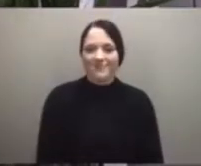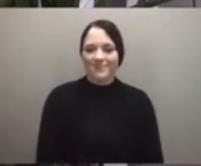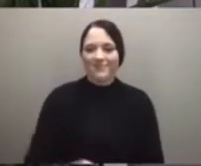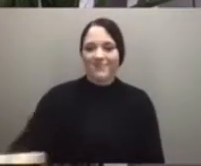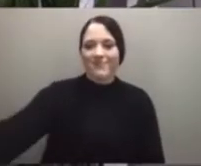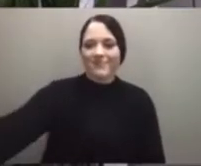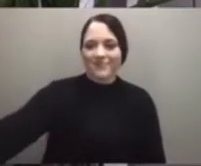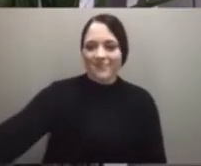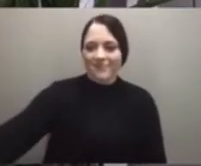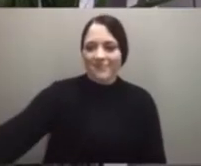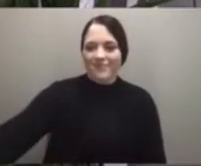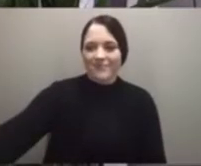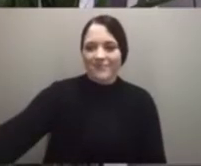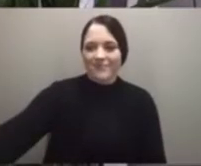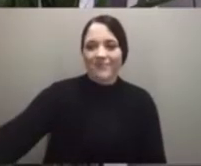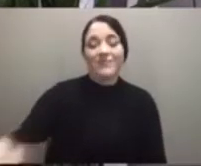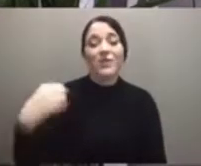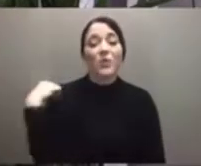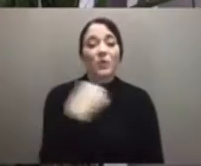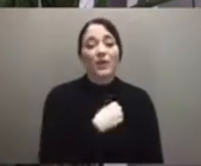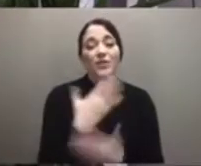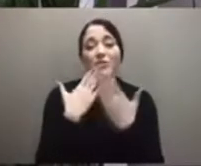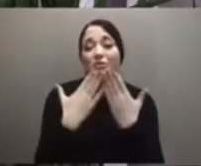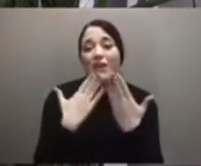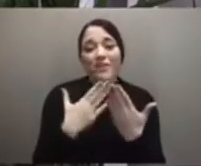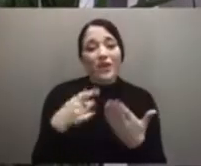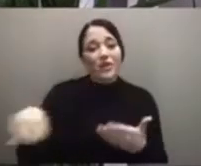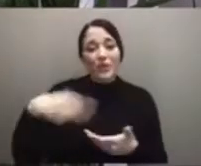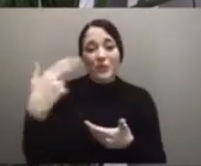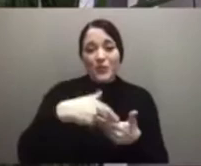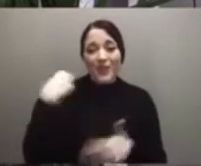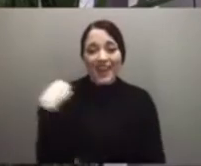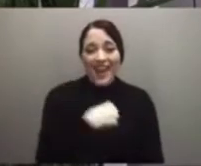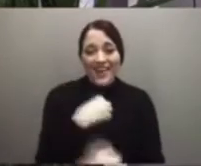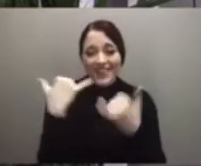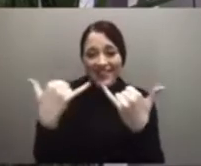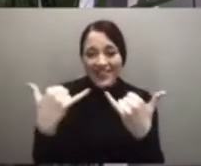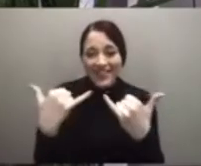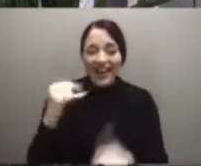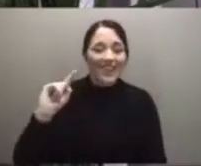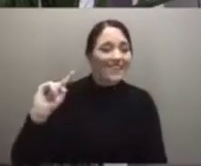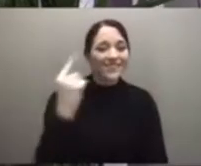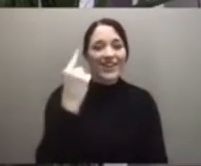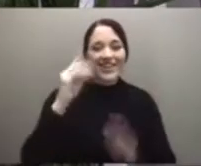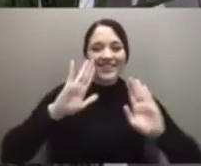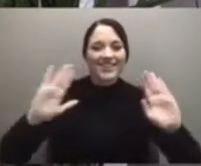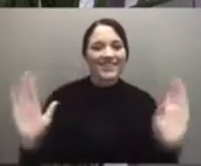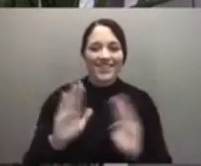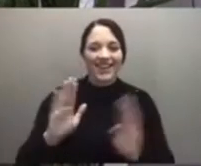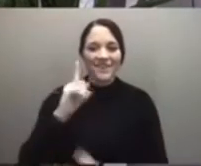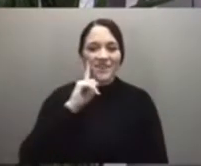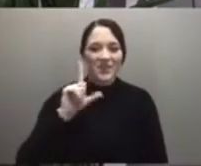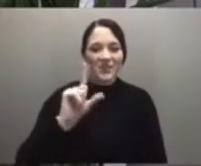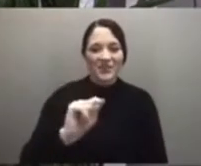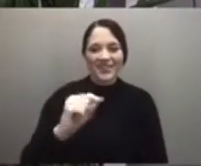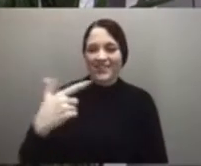We are so grateful that you are with us today on the first Sunday of 2021.